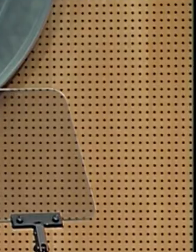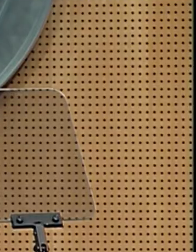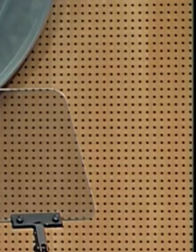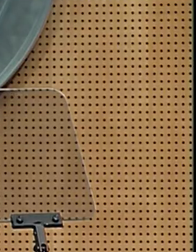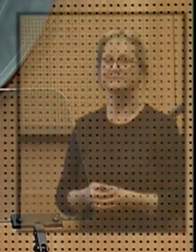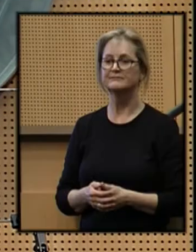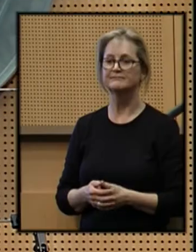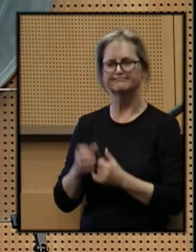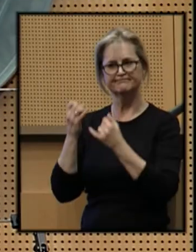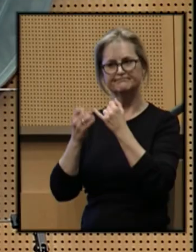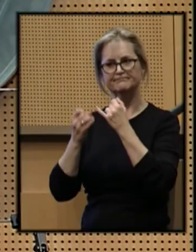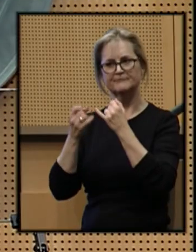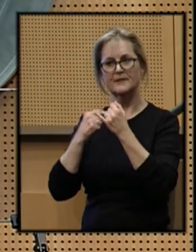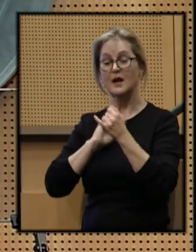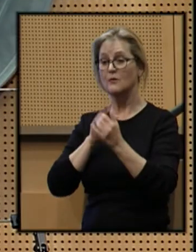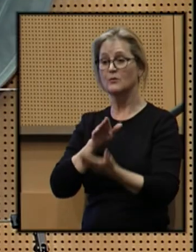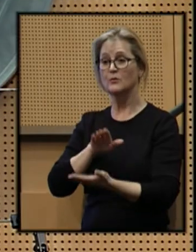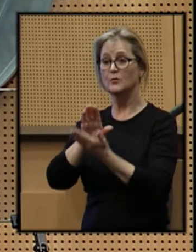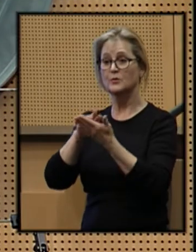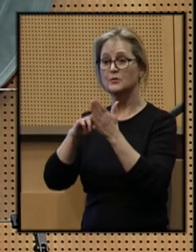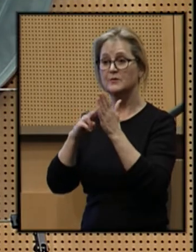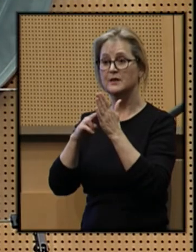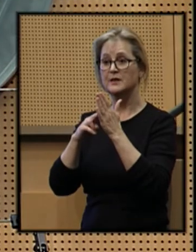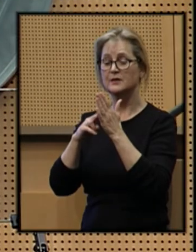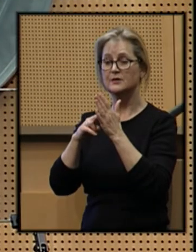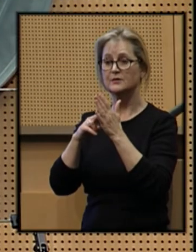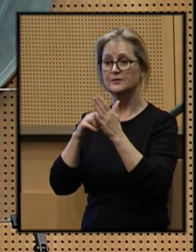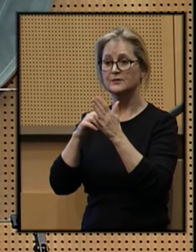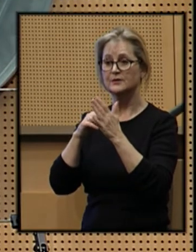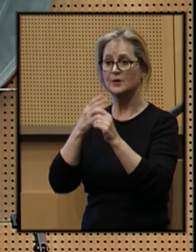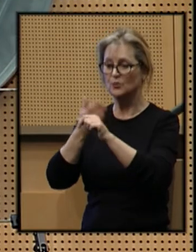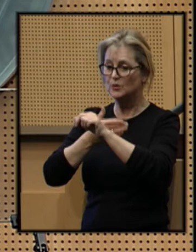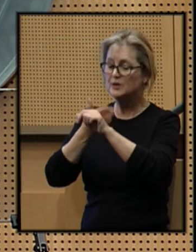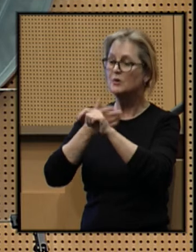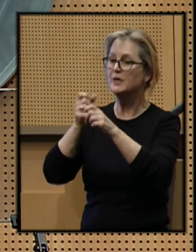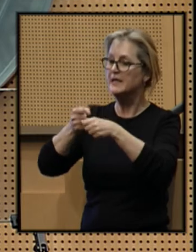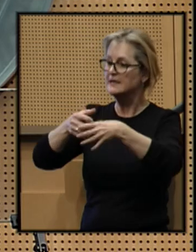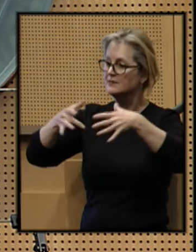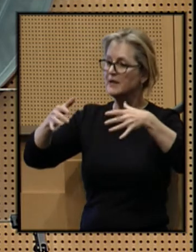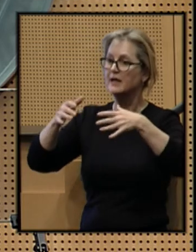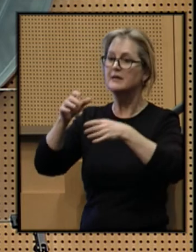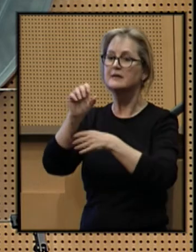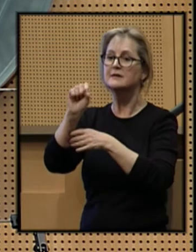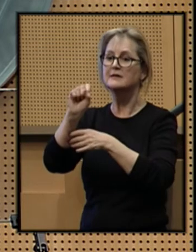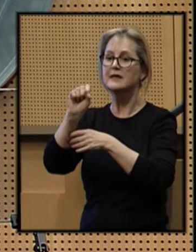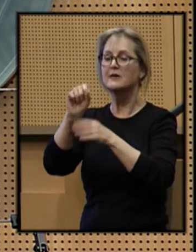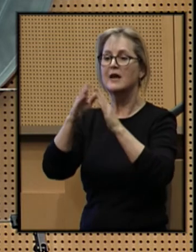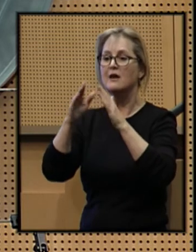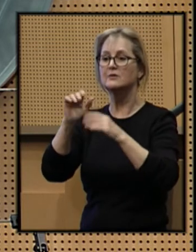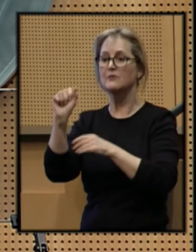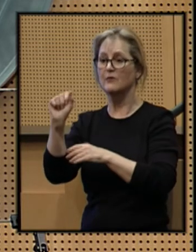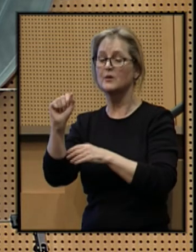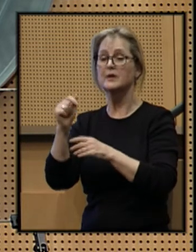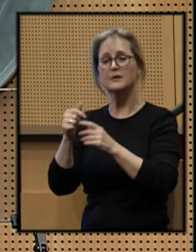Lastly, our approach means renewing and expanding the Seattle Housing Levy. This is the most important